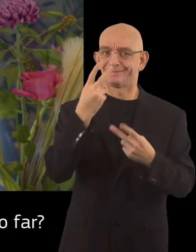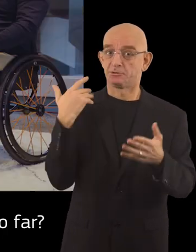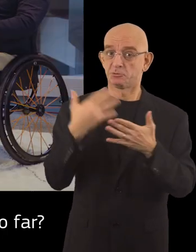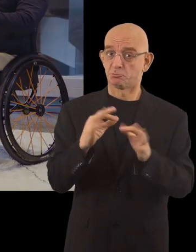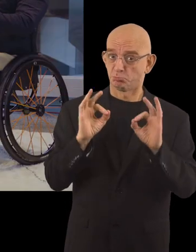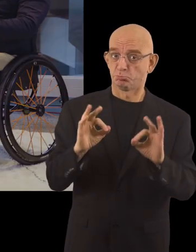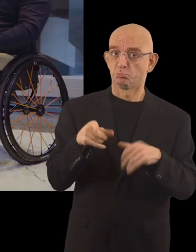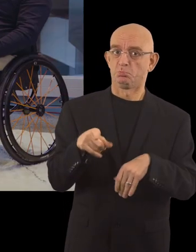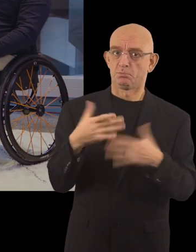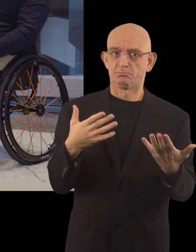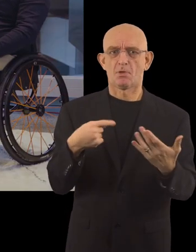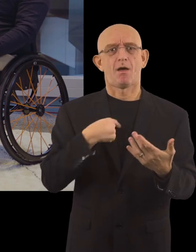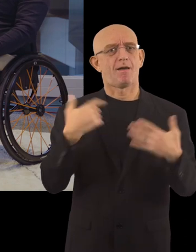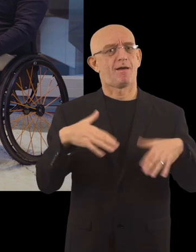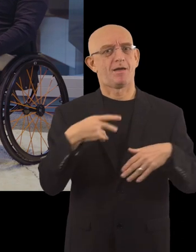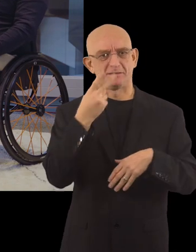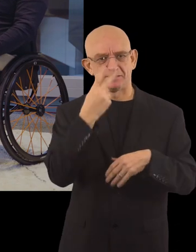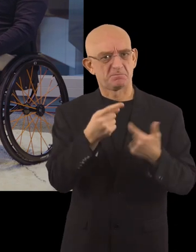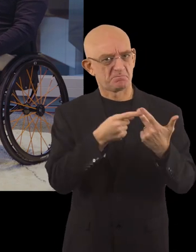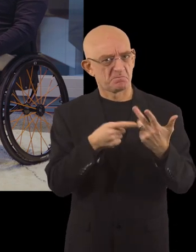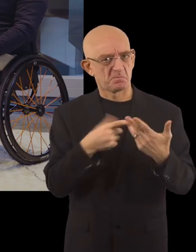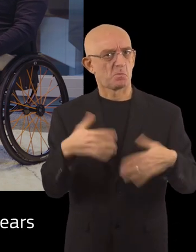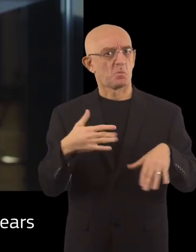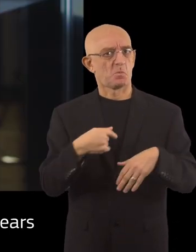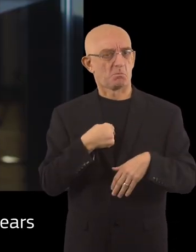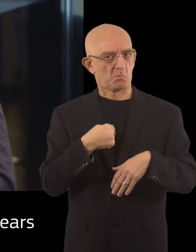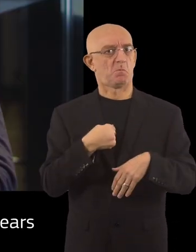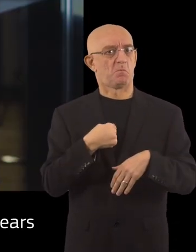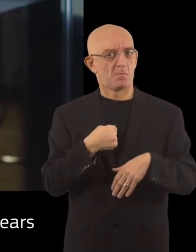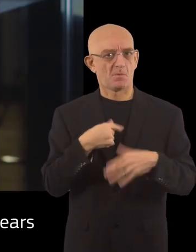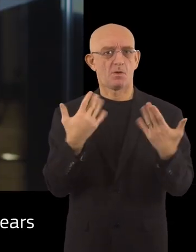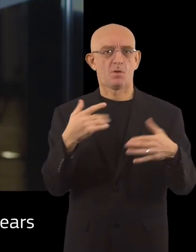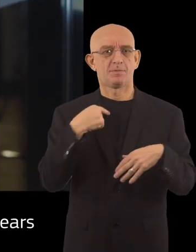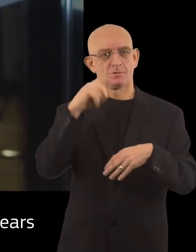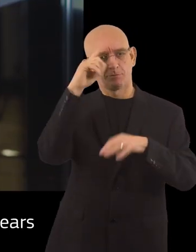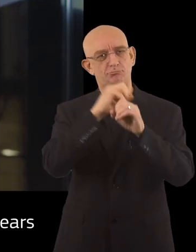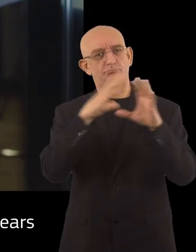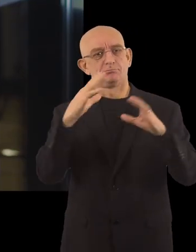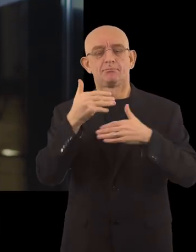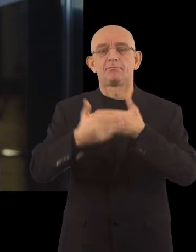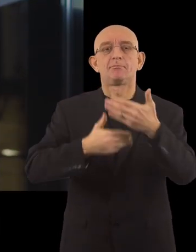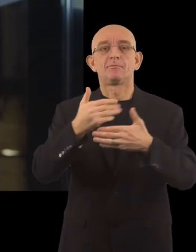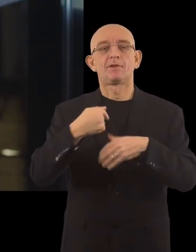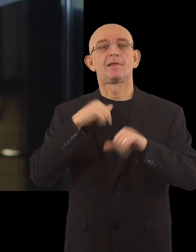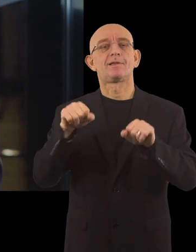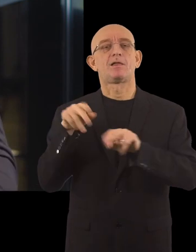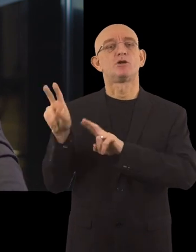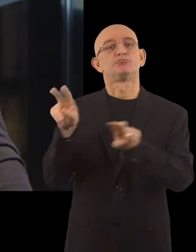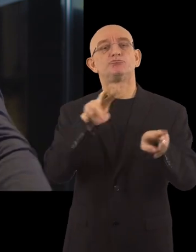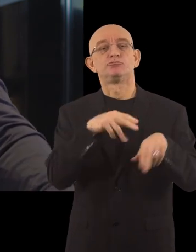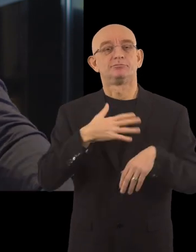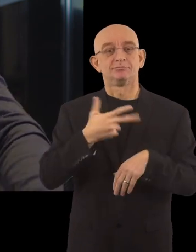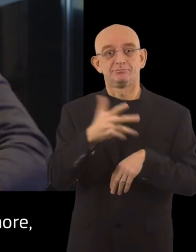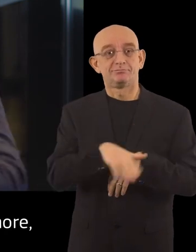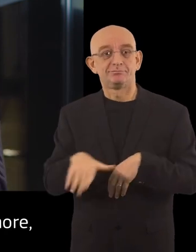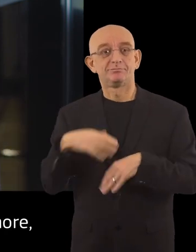you've seen so far? I'm absolutely impressed with everything that I've seen so far. And it's my biggest dream in a couple of years to go on holiday with my three